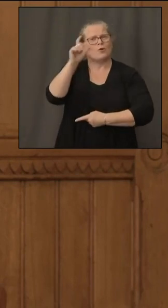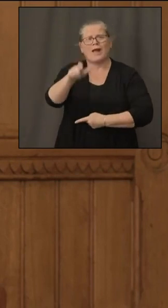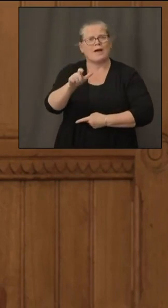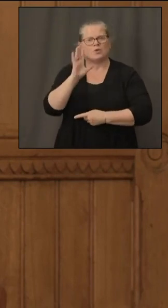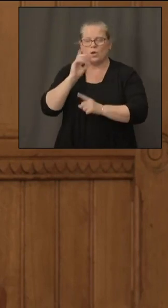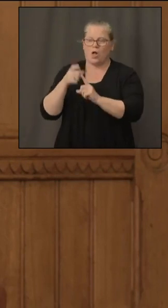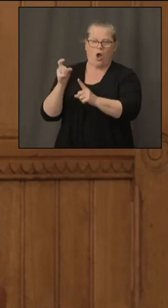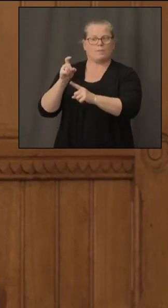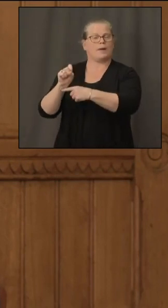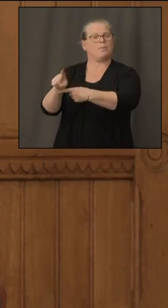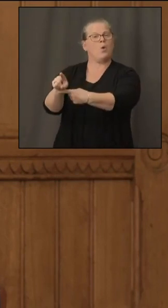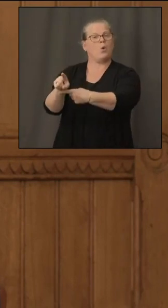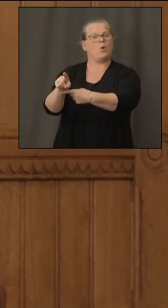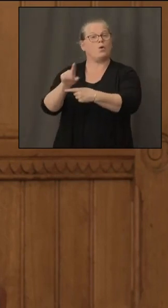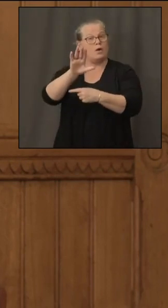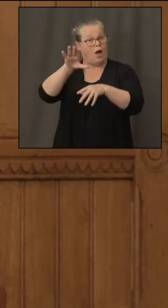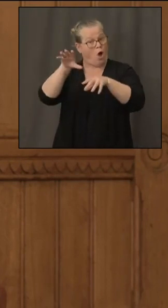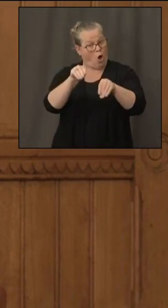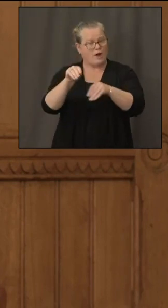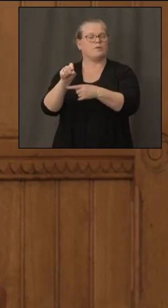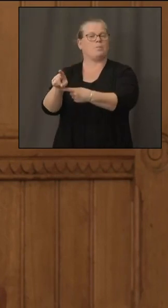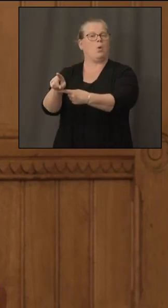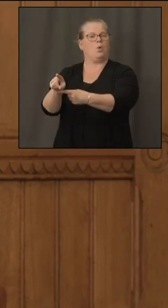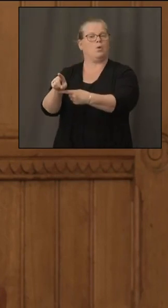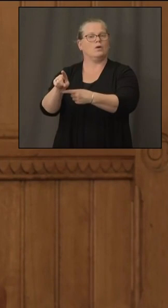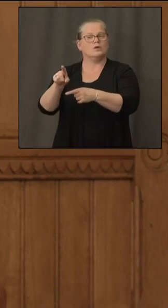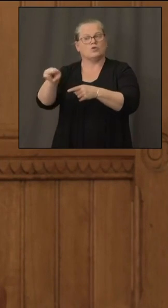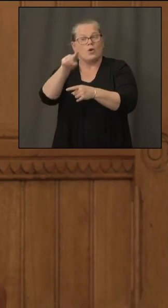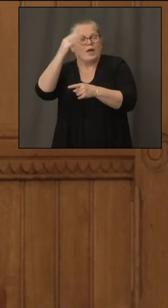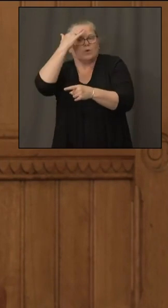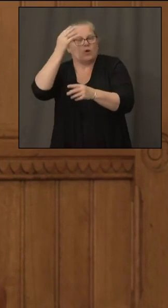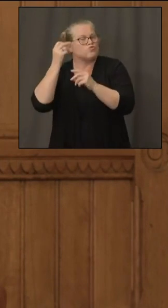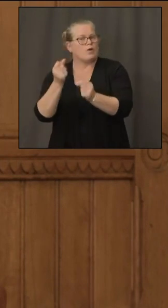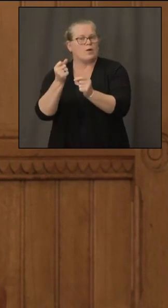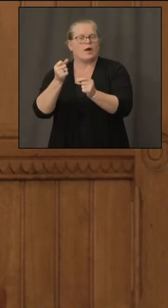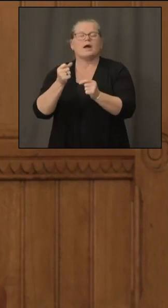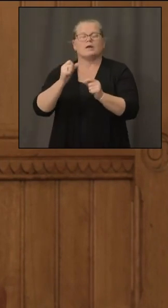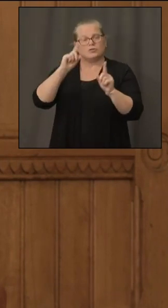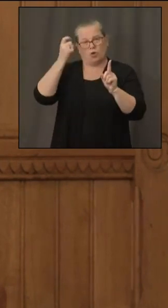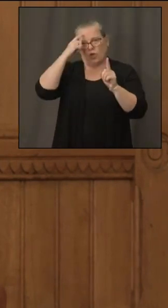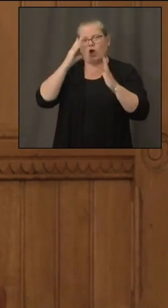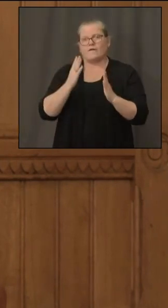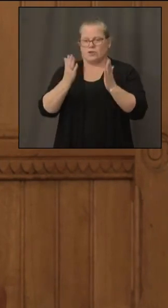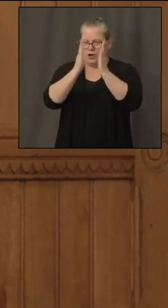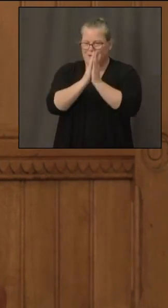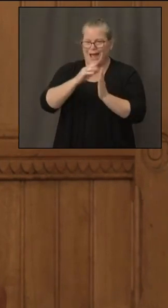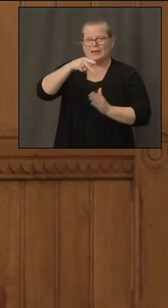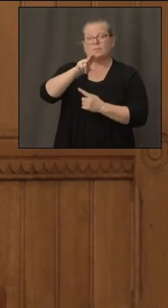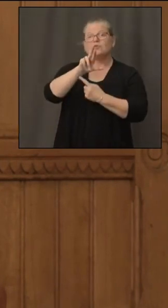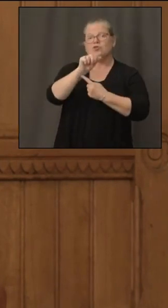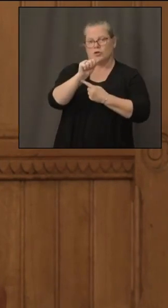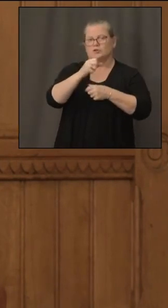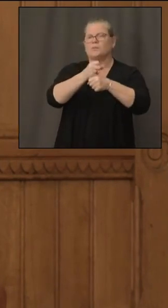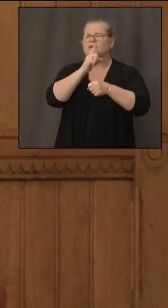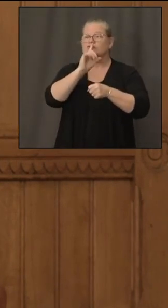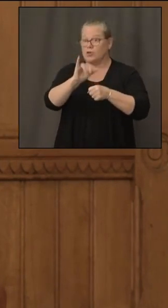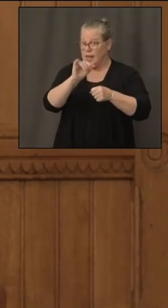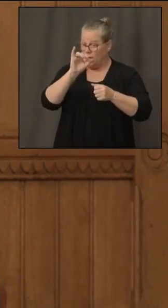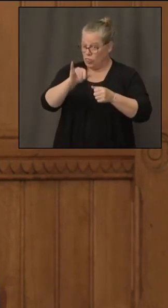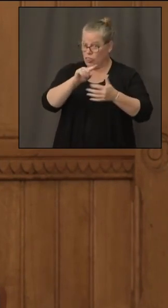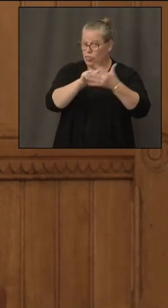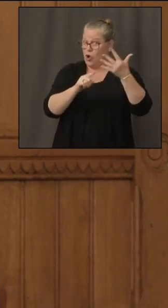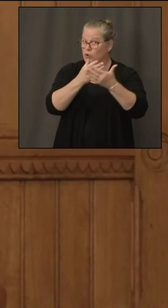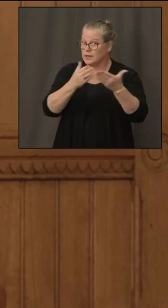in some of these efforts uh that's what the governor has called on pura uh to look into to make sure that rate payers that those things have been